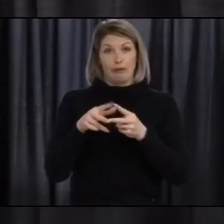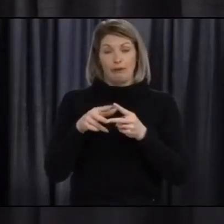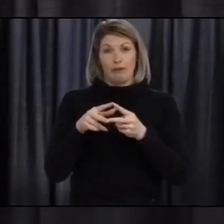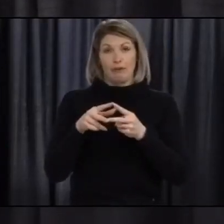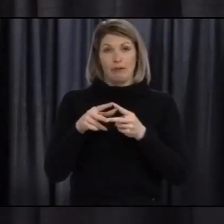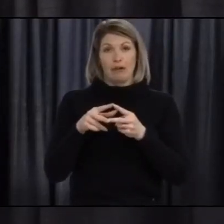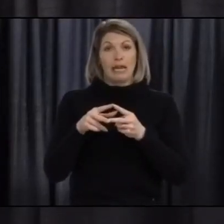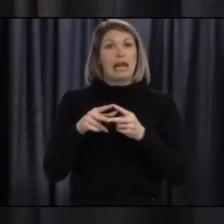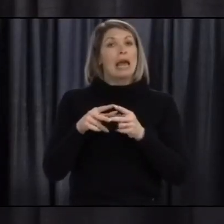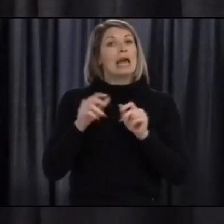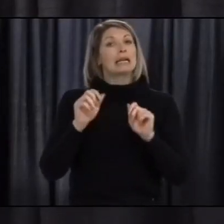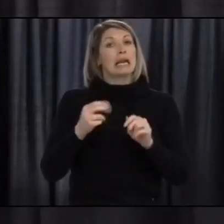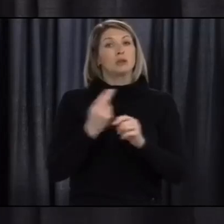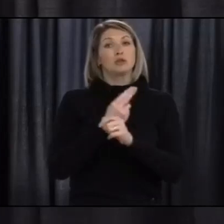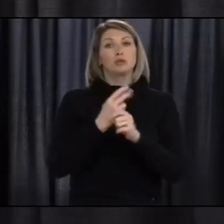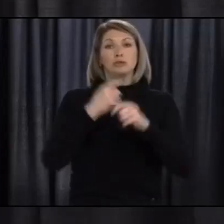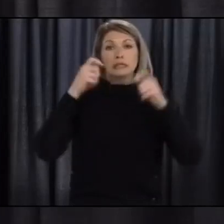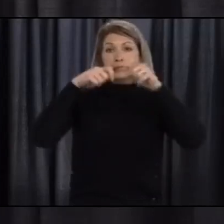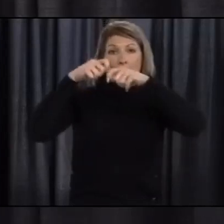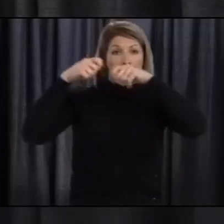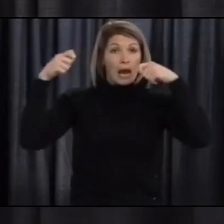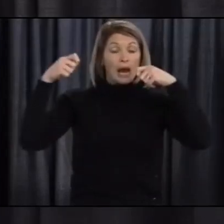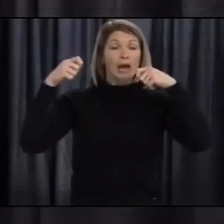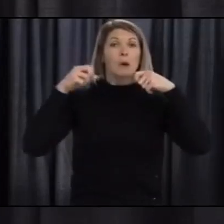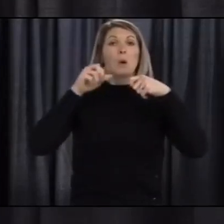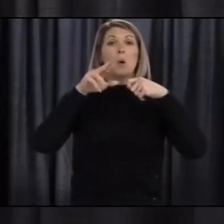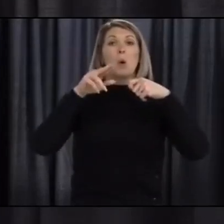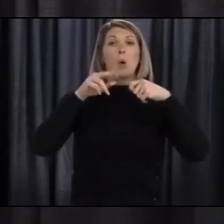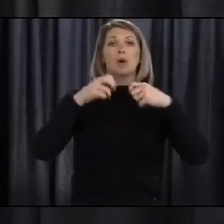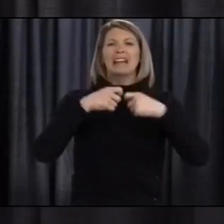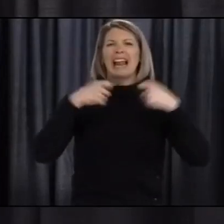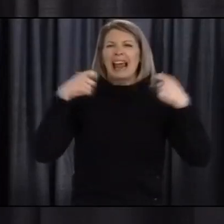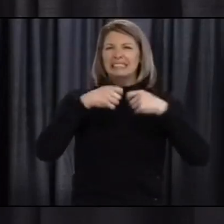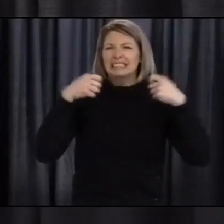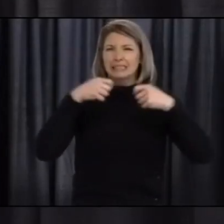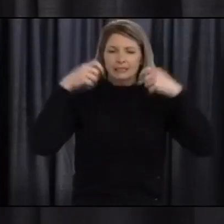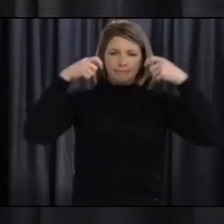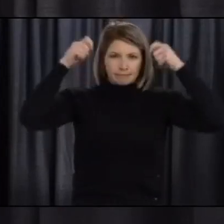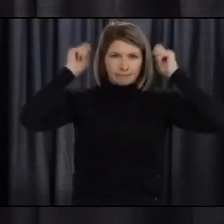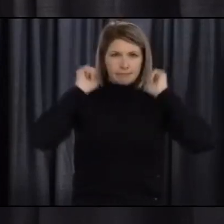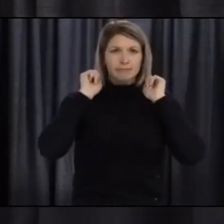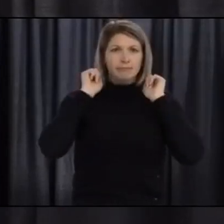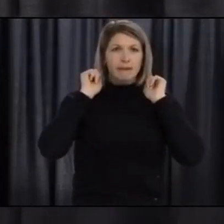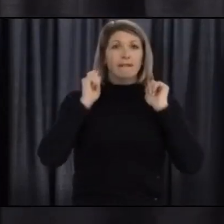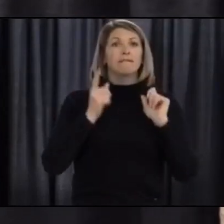strings to secure them. We'll start the demonstration with an ear loop type mask.